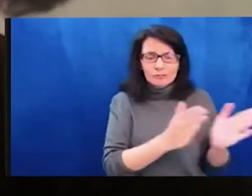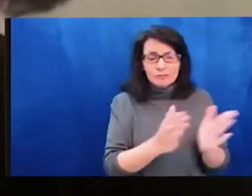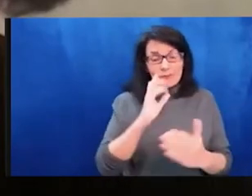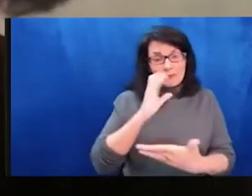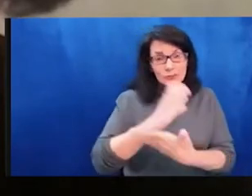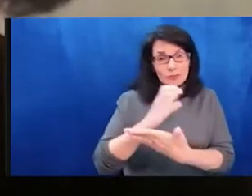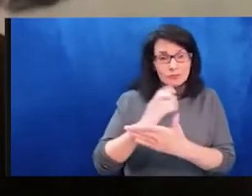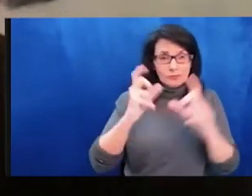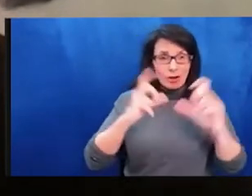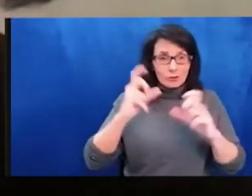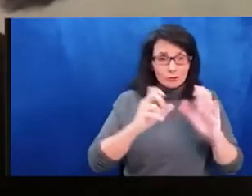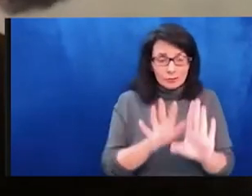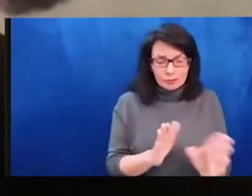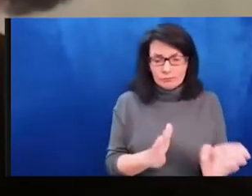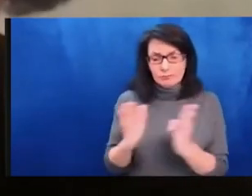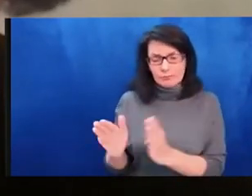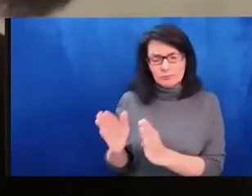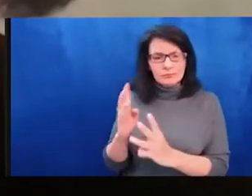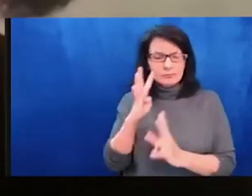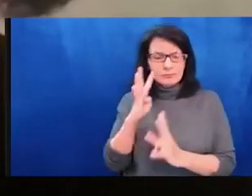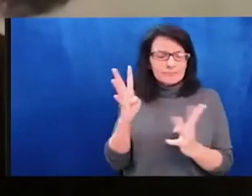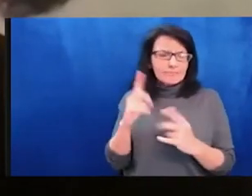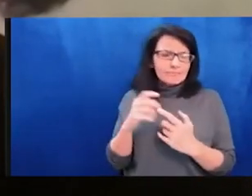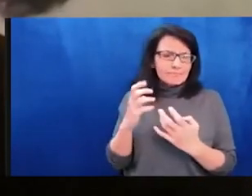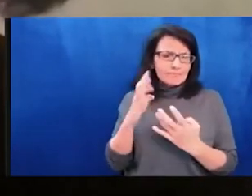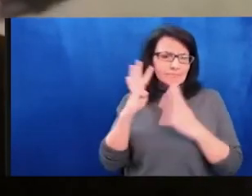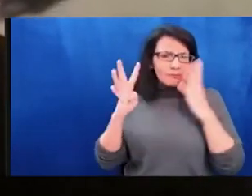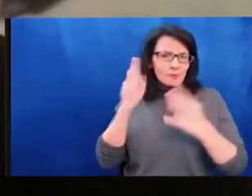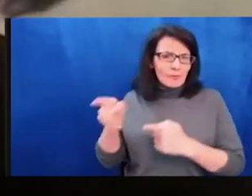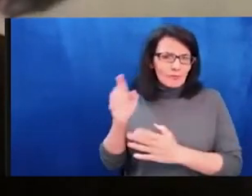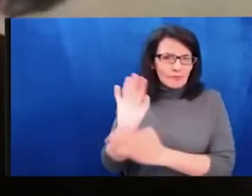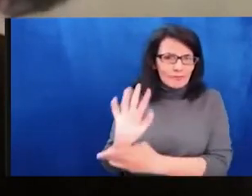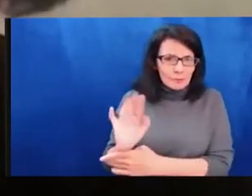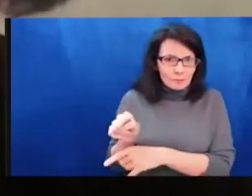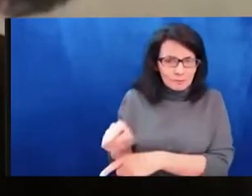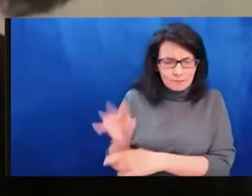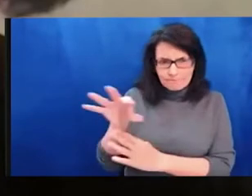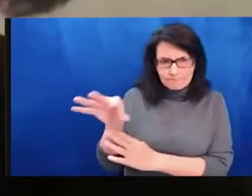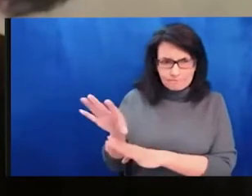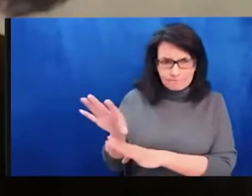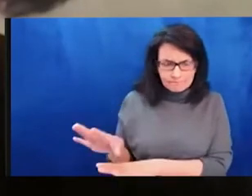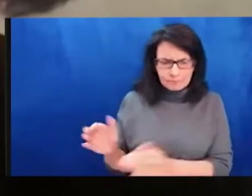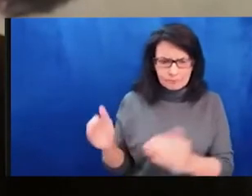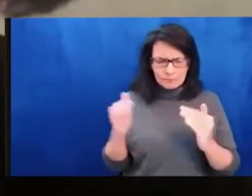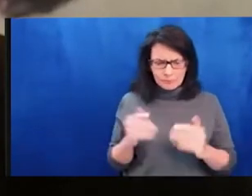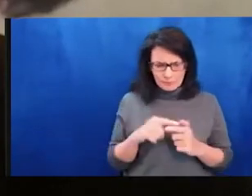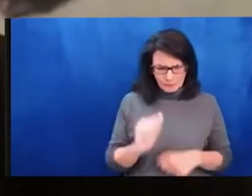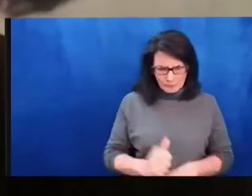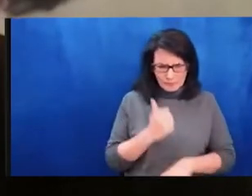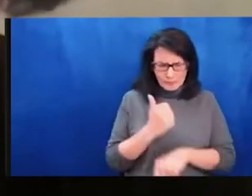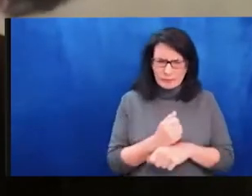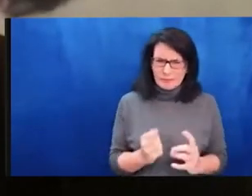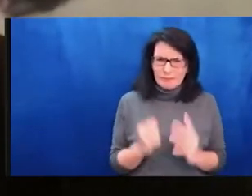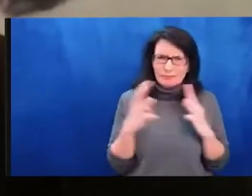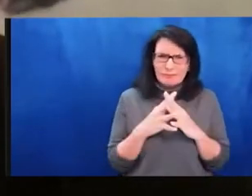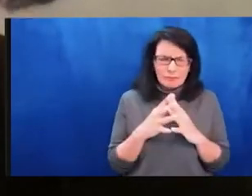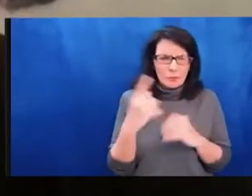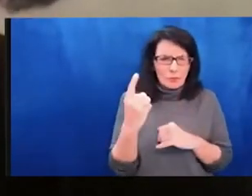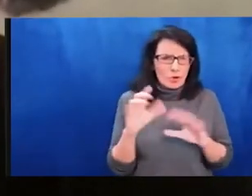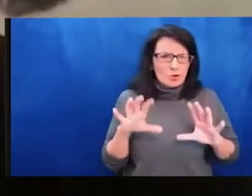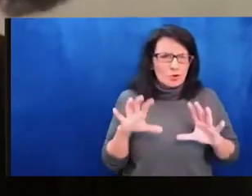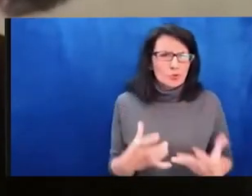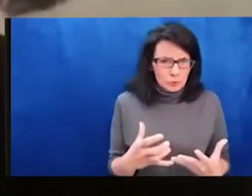filmmaker, and assist, who is living and working in Kyiv across media from site-specific installations